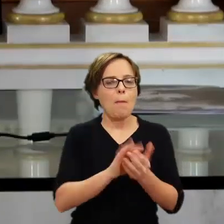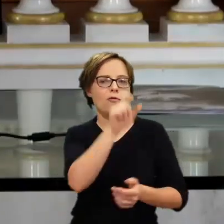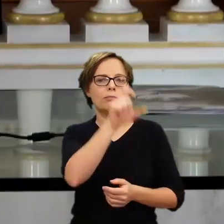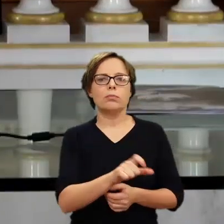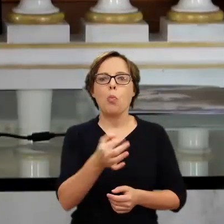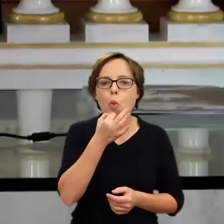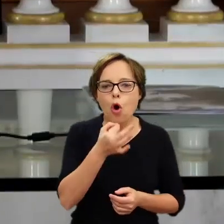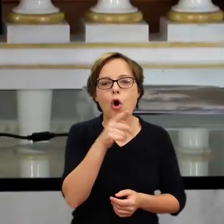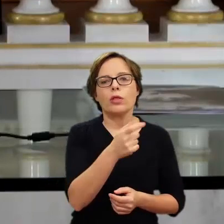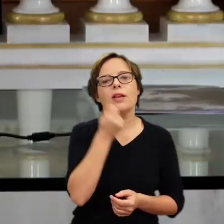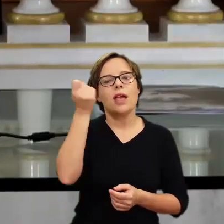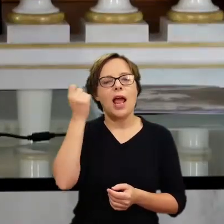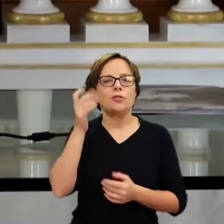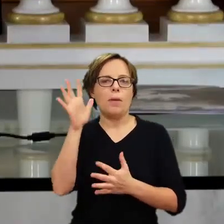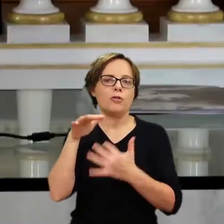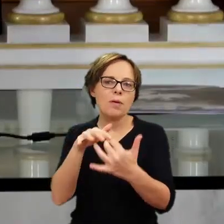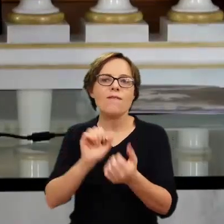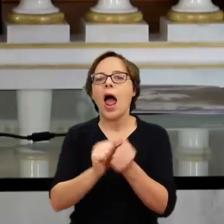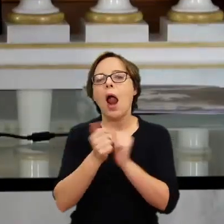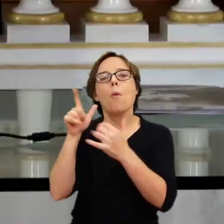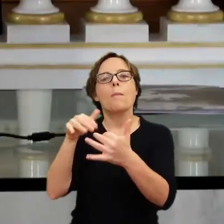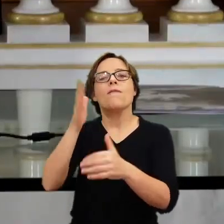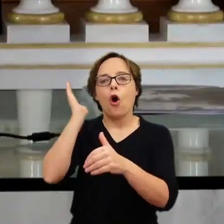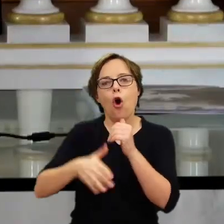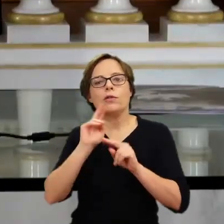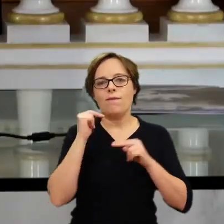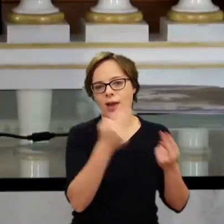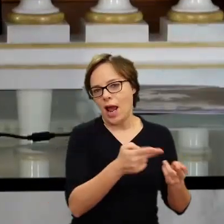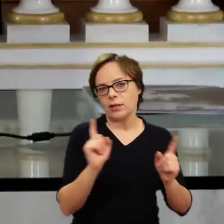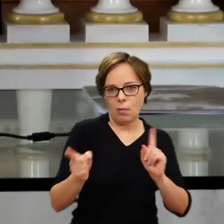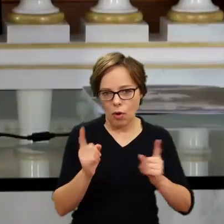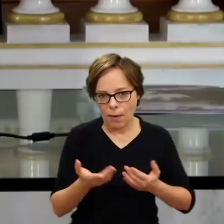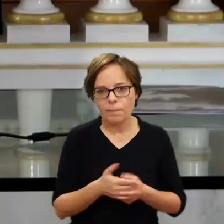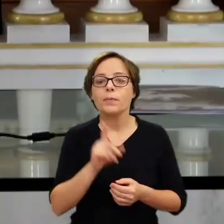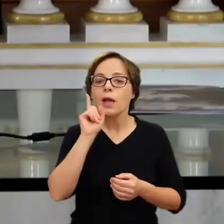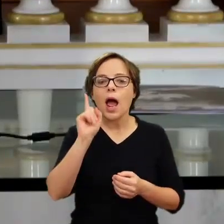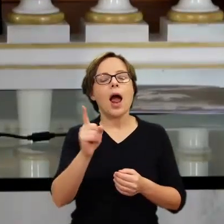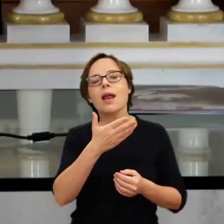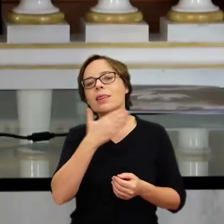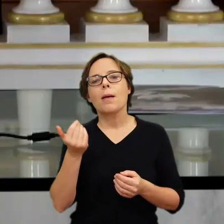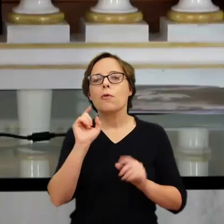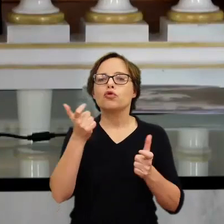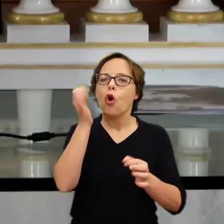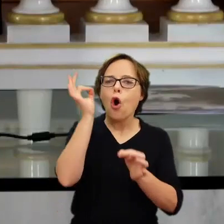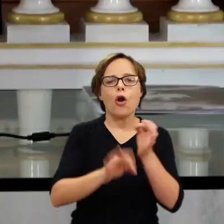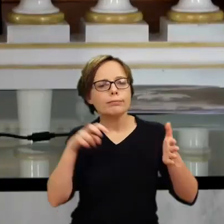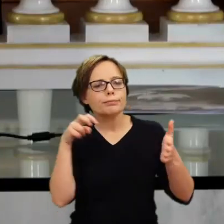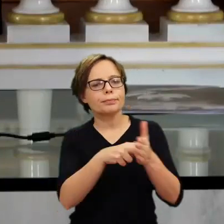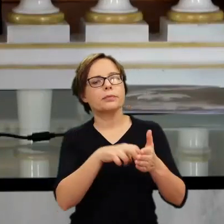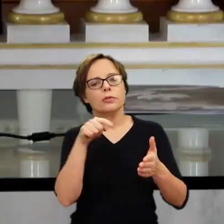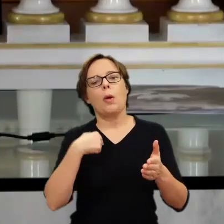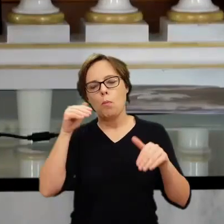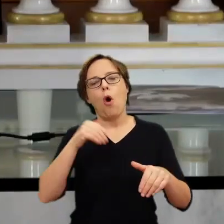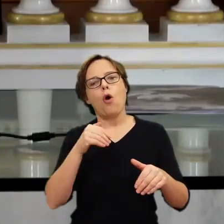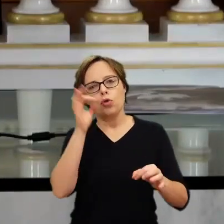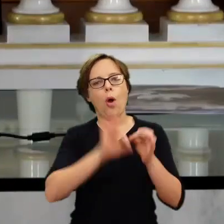on his way to battle or coming back from battle. We don't really know. But there is no attribute that is precise enough to